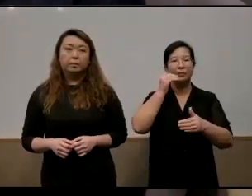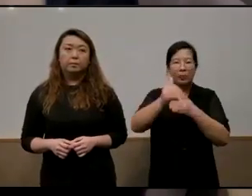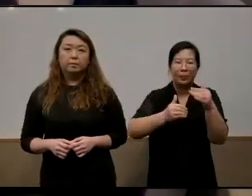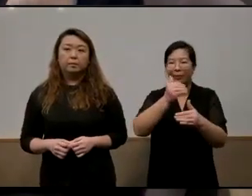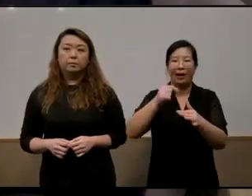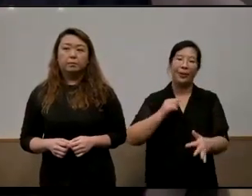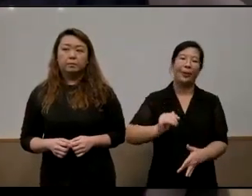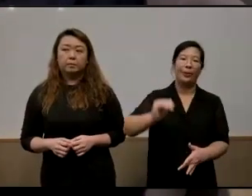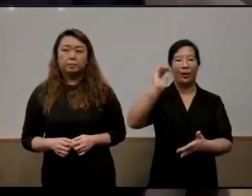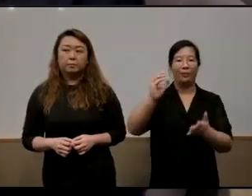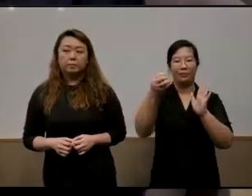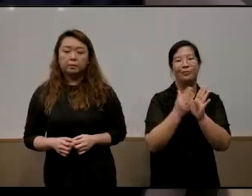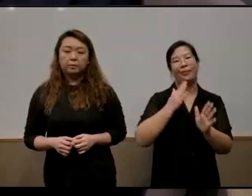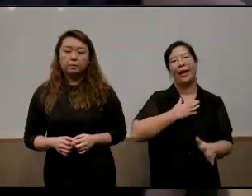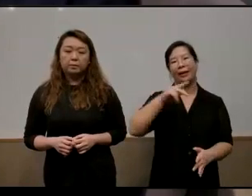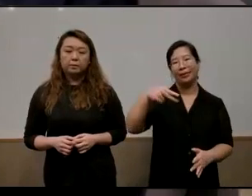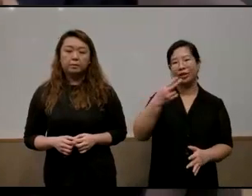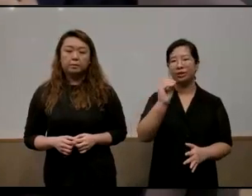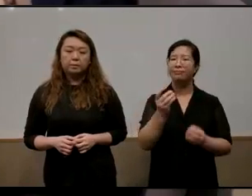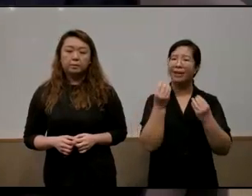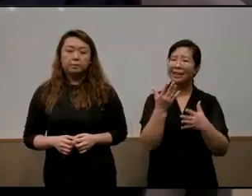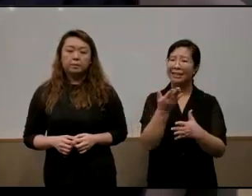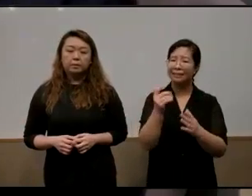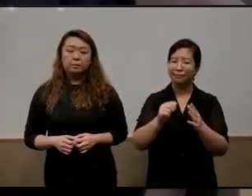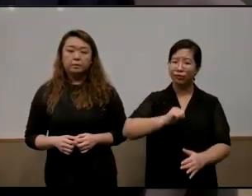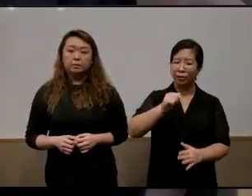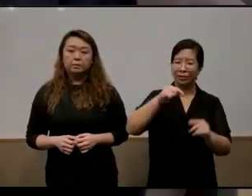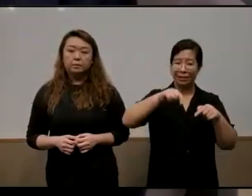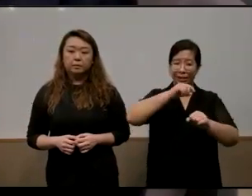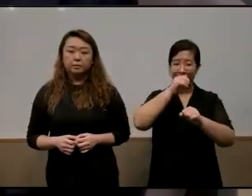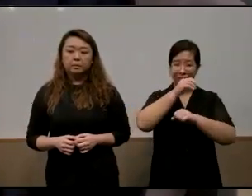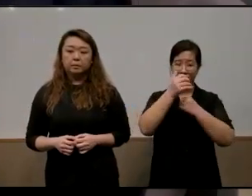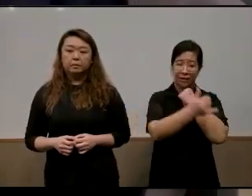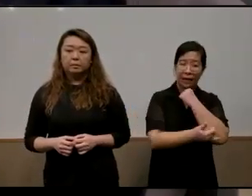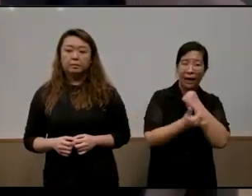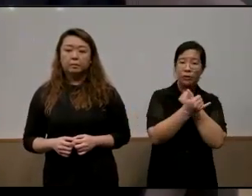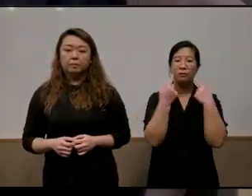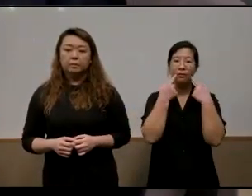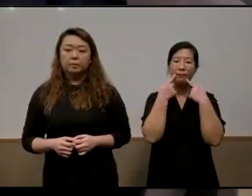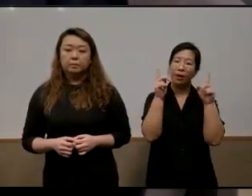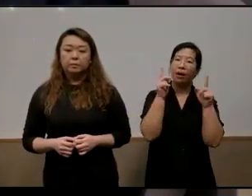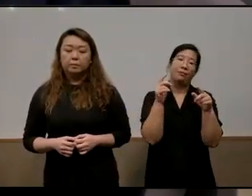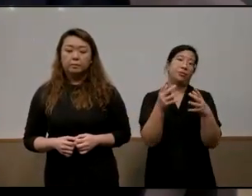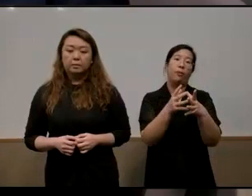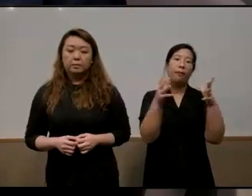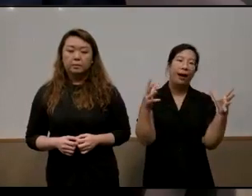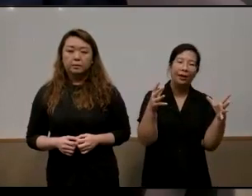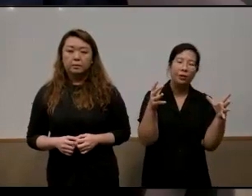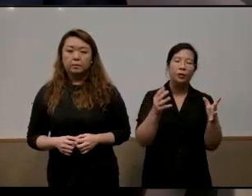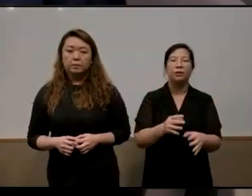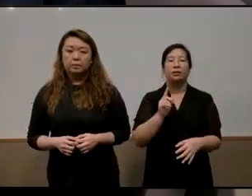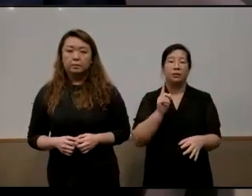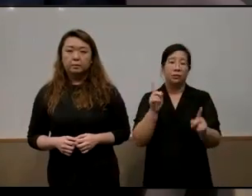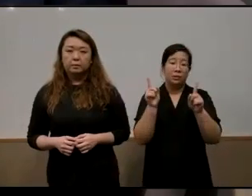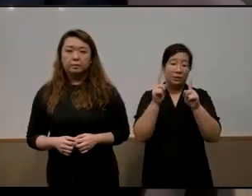there's like it feels like there's so much to be proud of in this country and they've achieved so much um in such a little in such a short amount of time and at the same